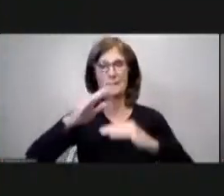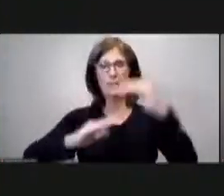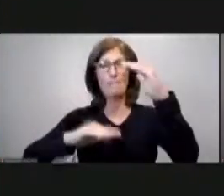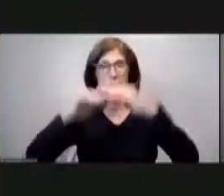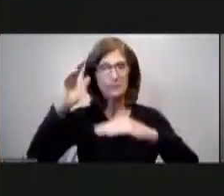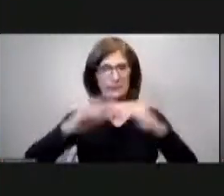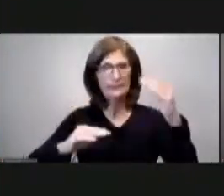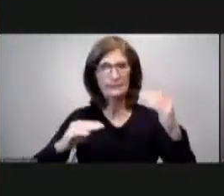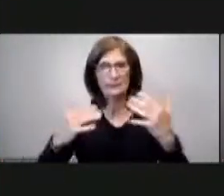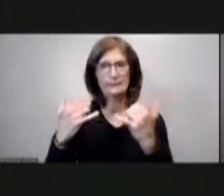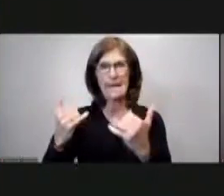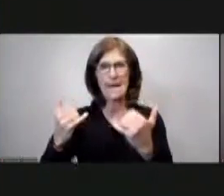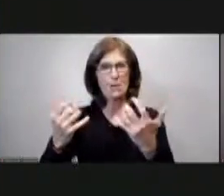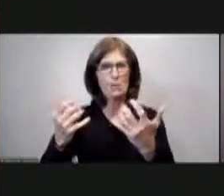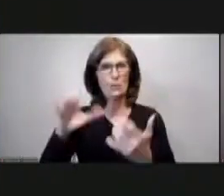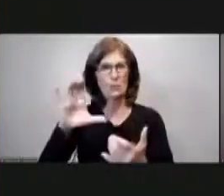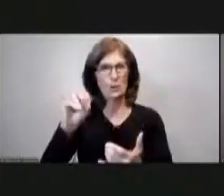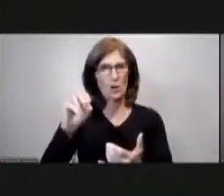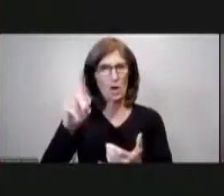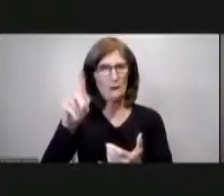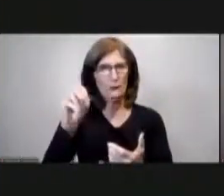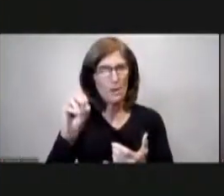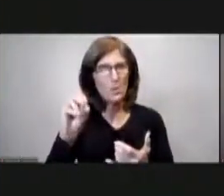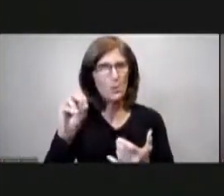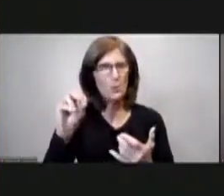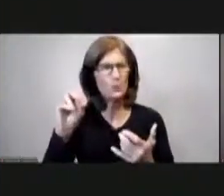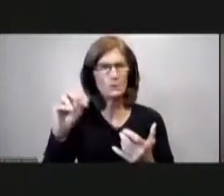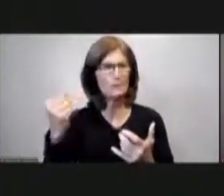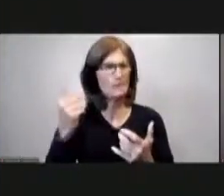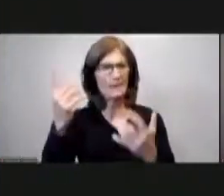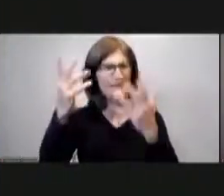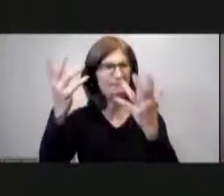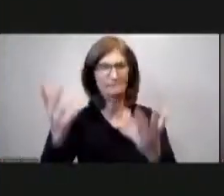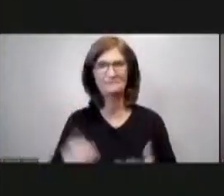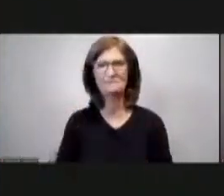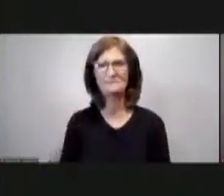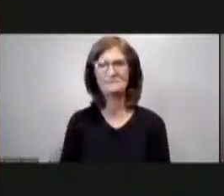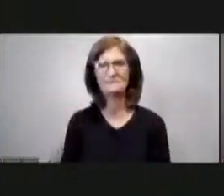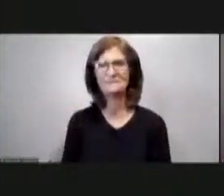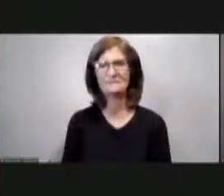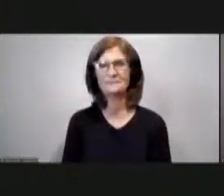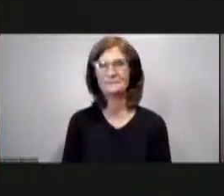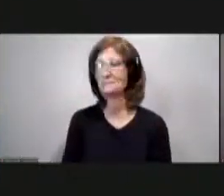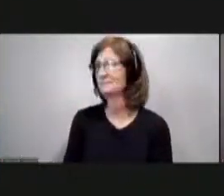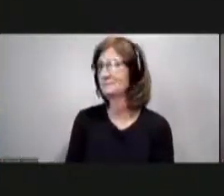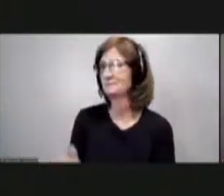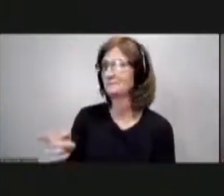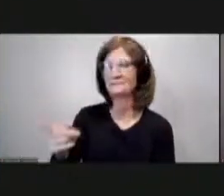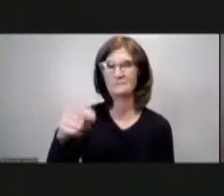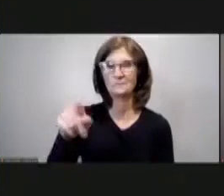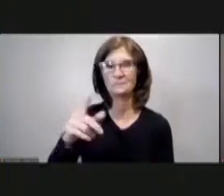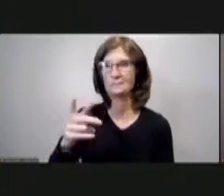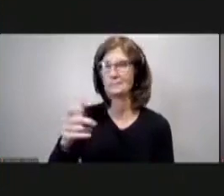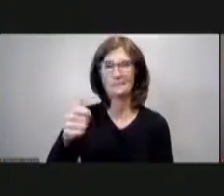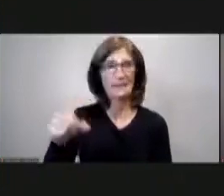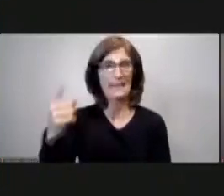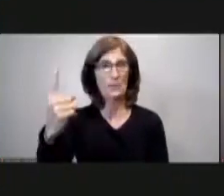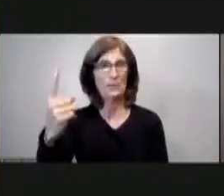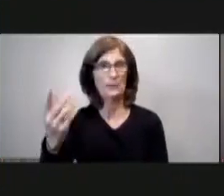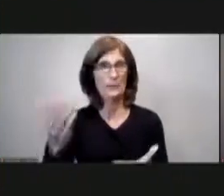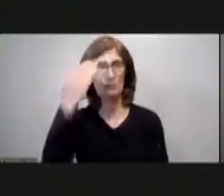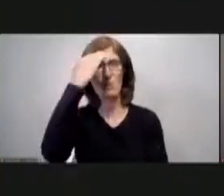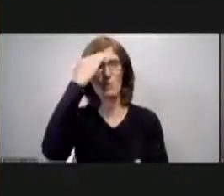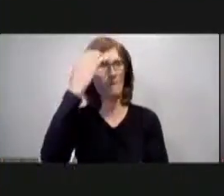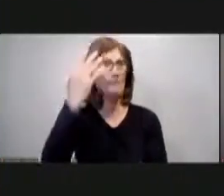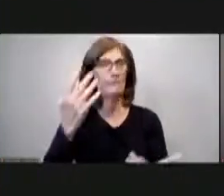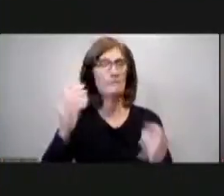condos and so i just i i'm just curious about it how high it would be here to address it no somebody here's